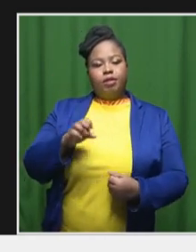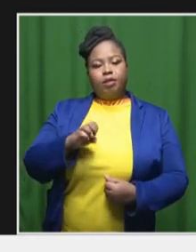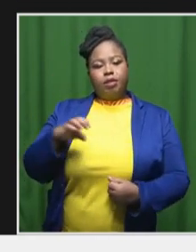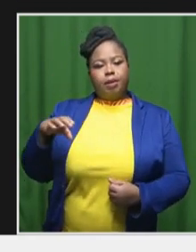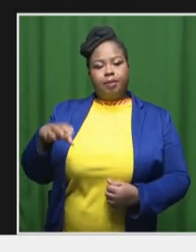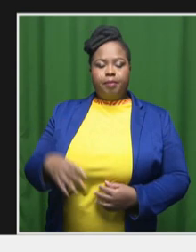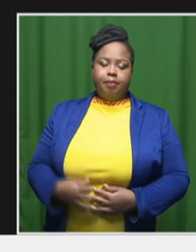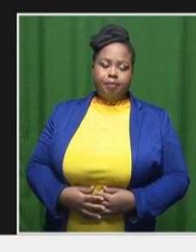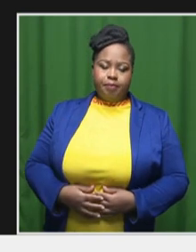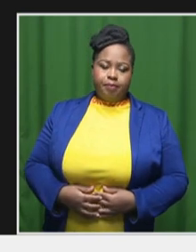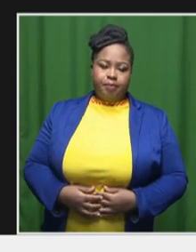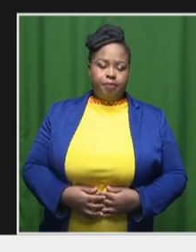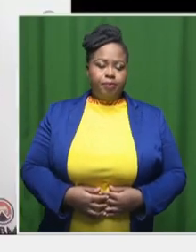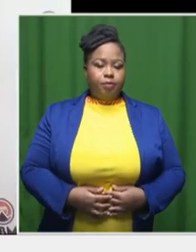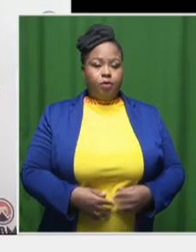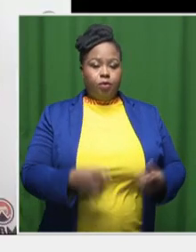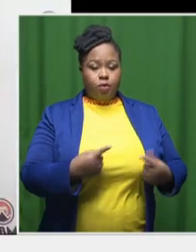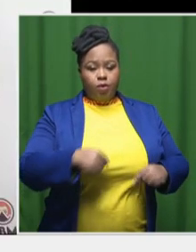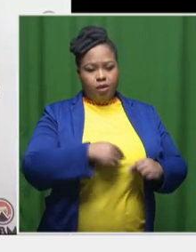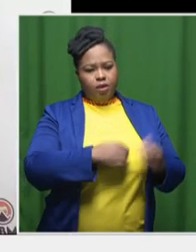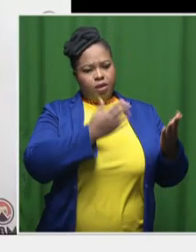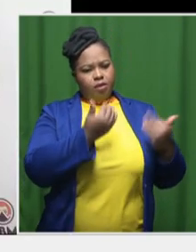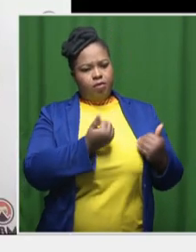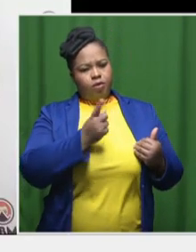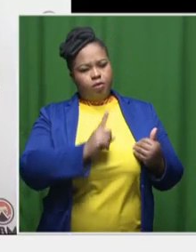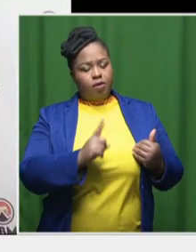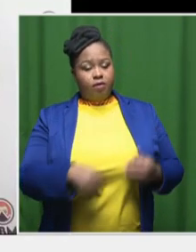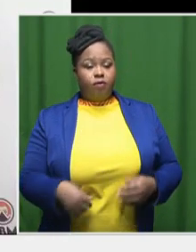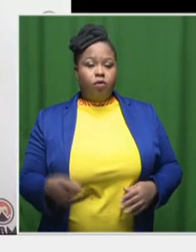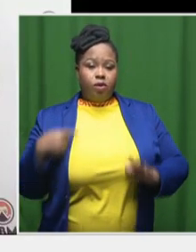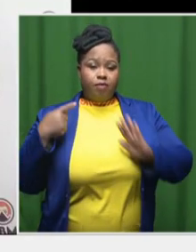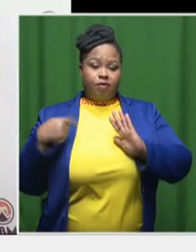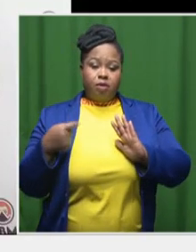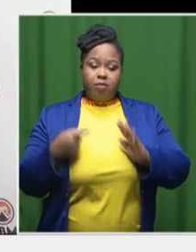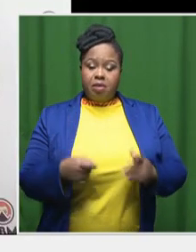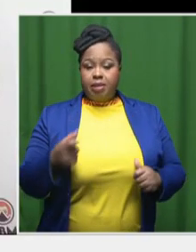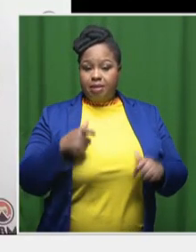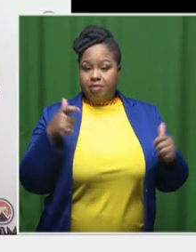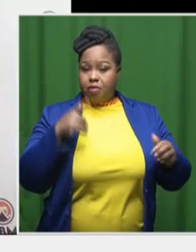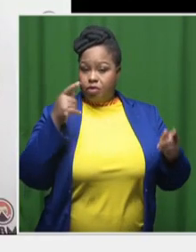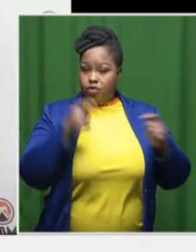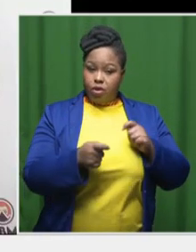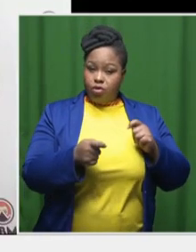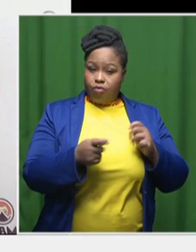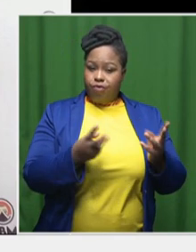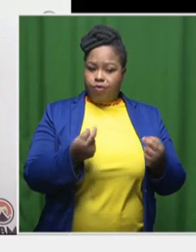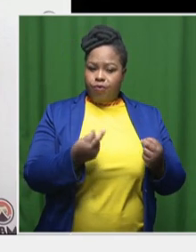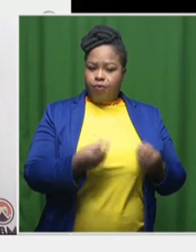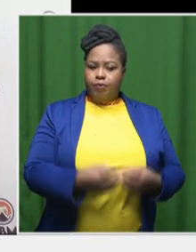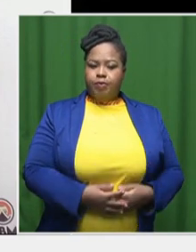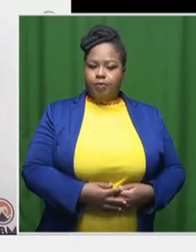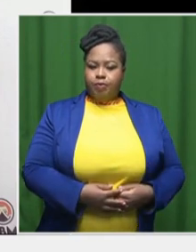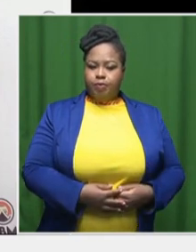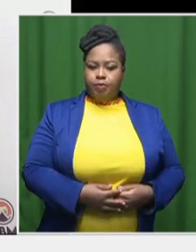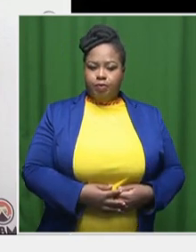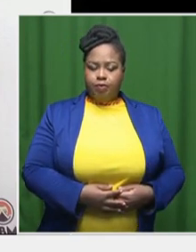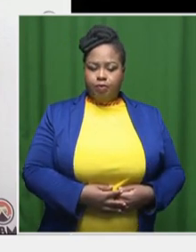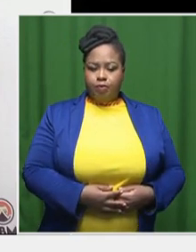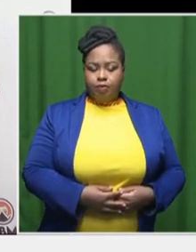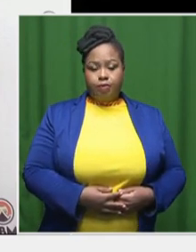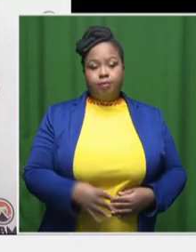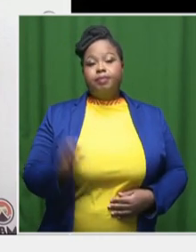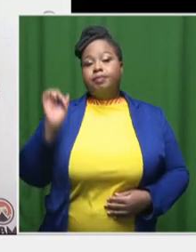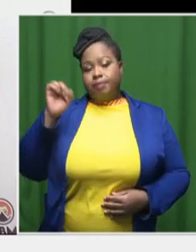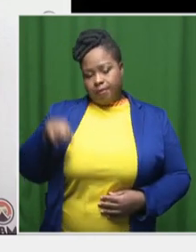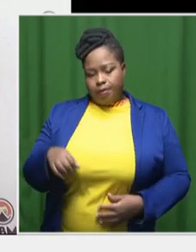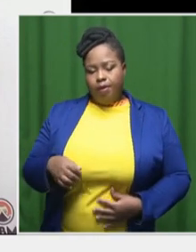Eastern Cape. So what can we expect from this year's Film Expo? I mean, are there any major changes or new features? Oh,